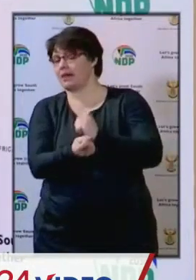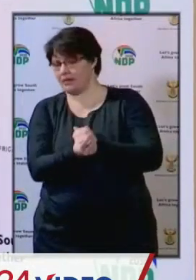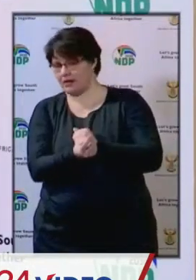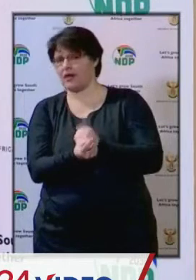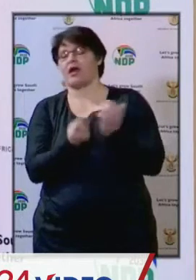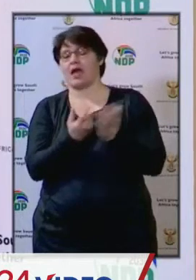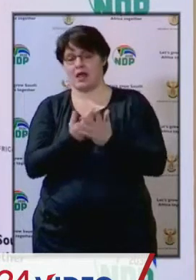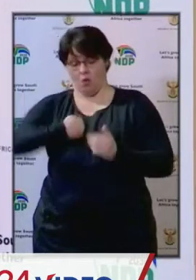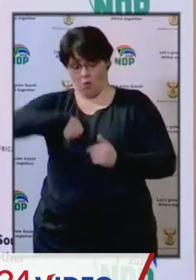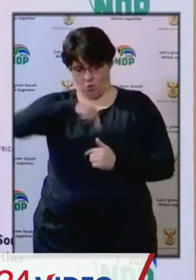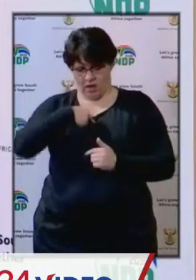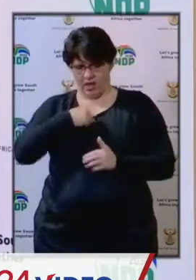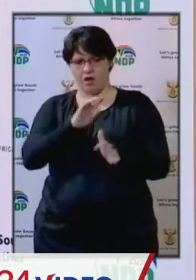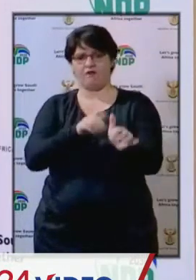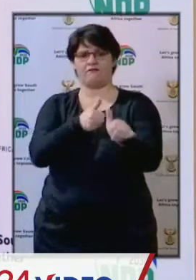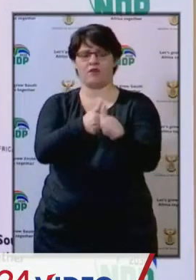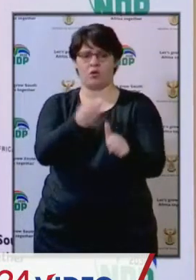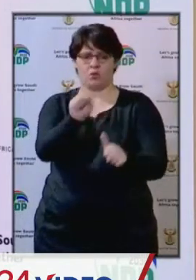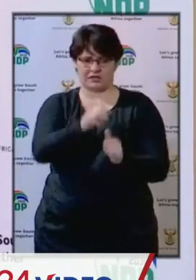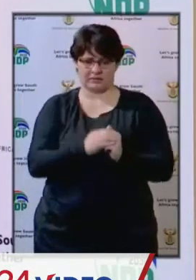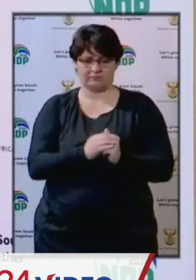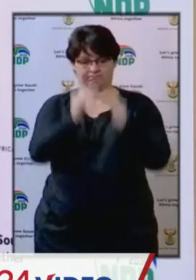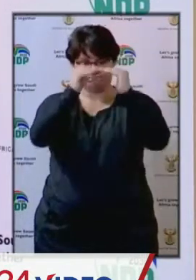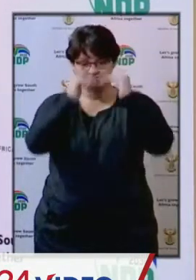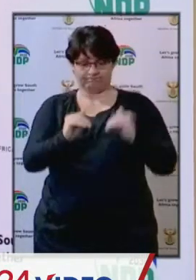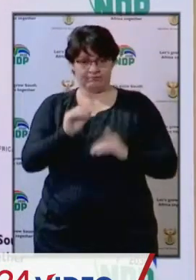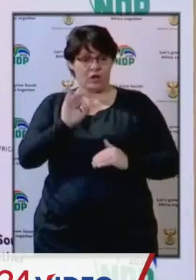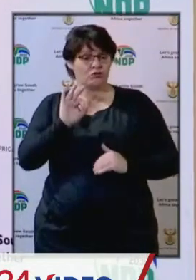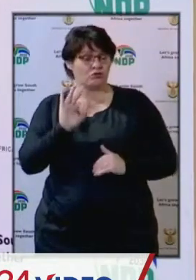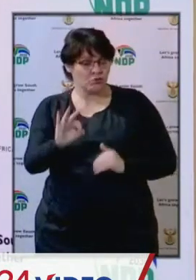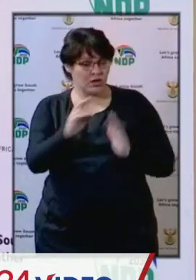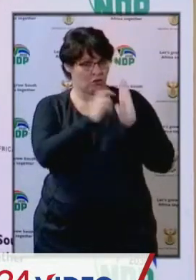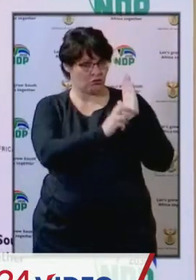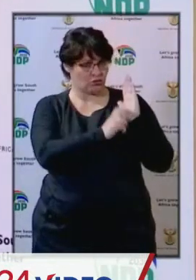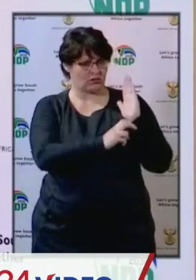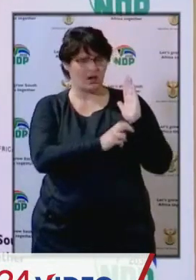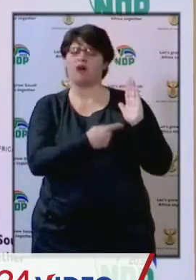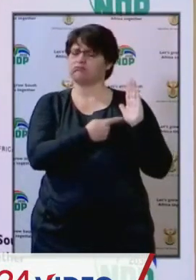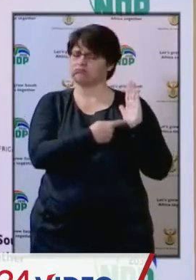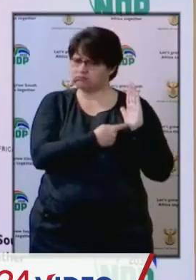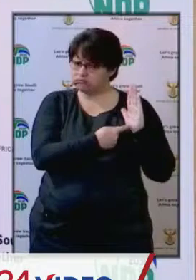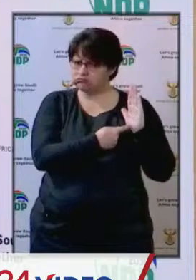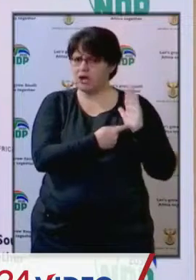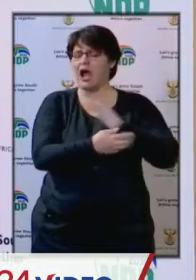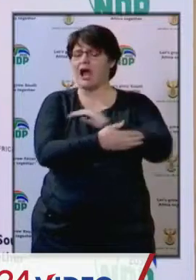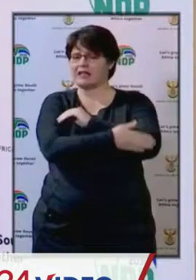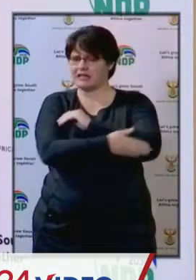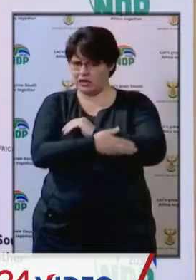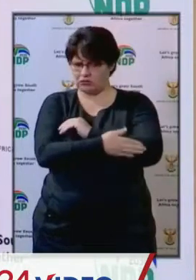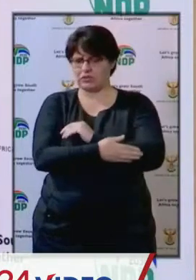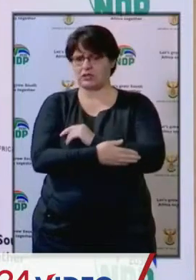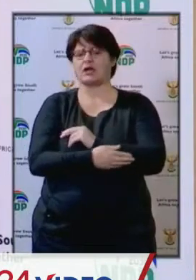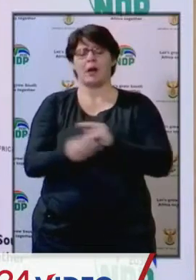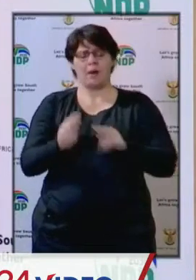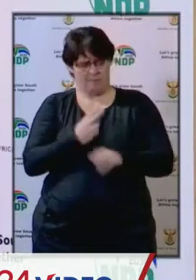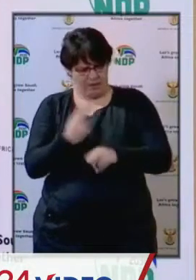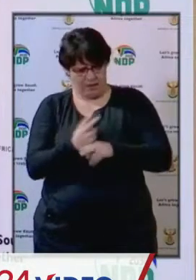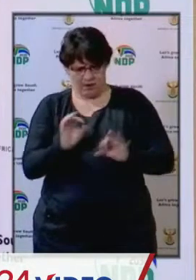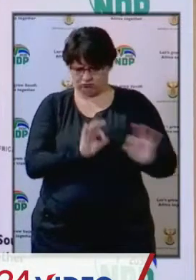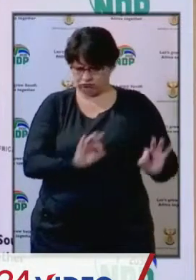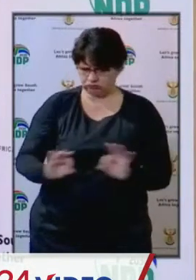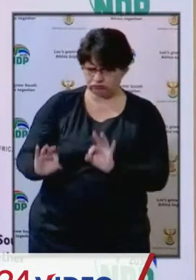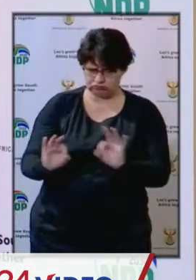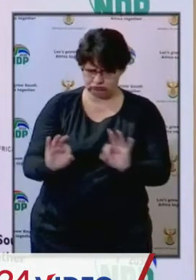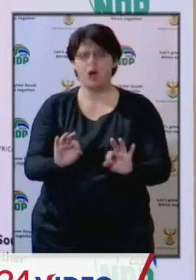are relating to us. Level 3 regulations are an indication that our country has done the preparatory work